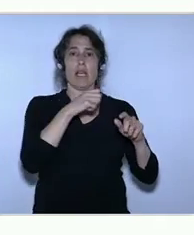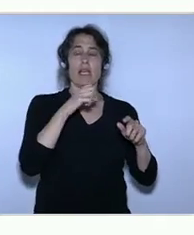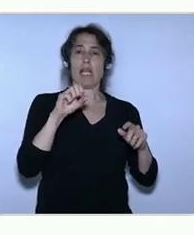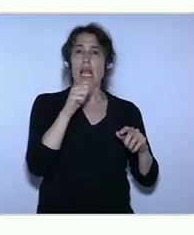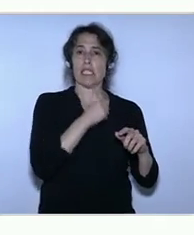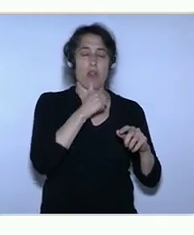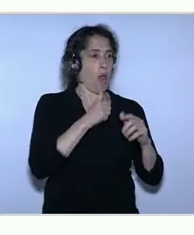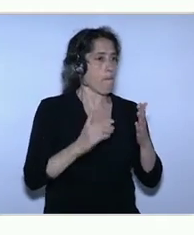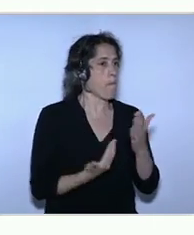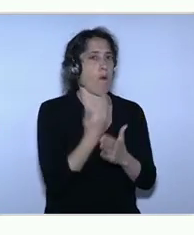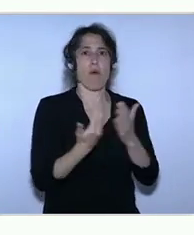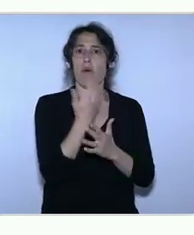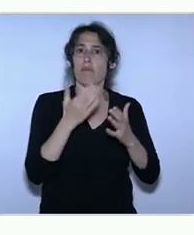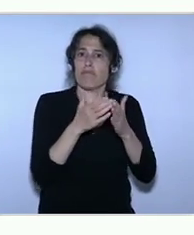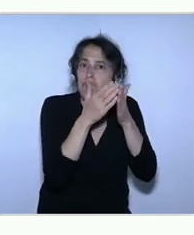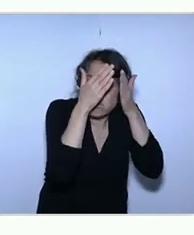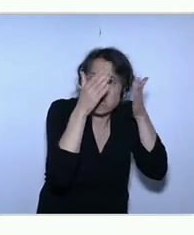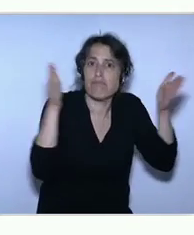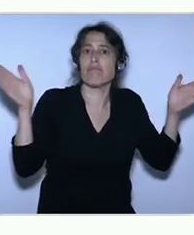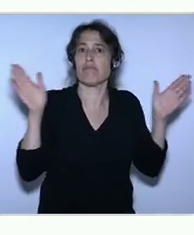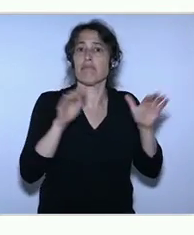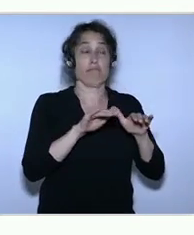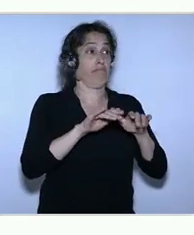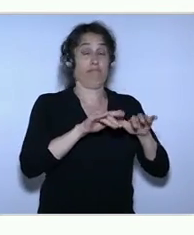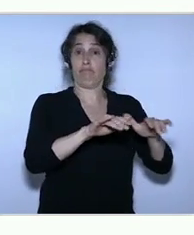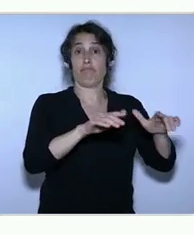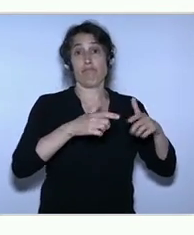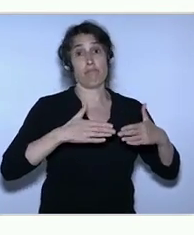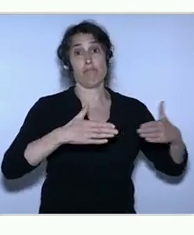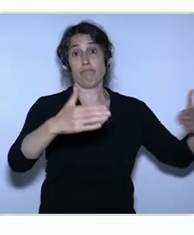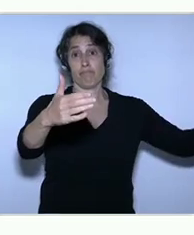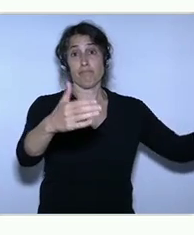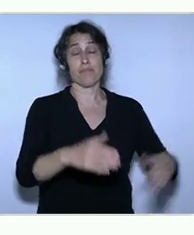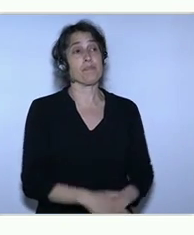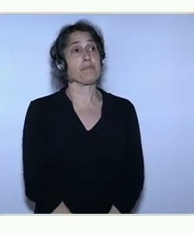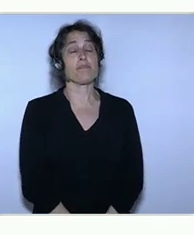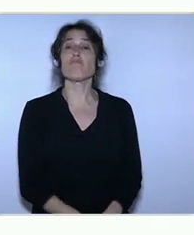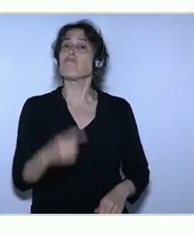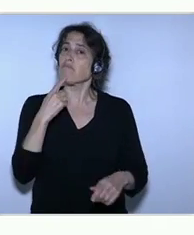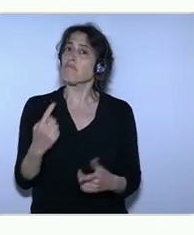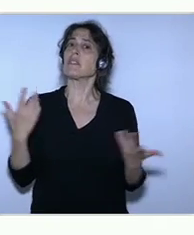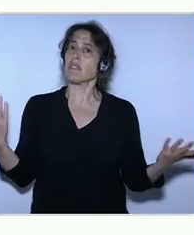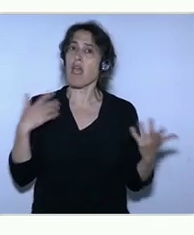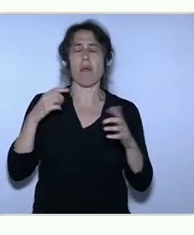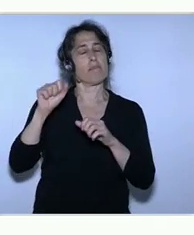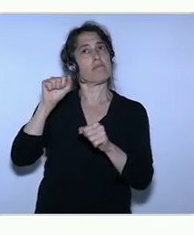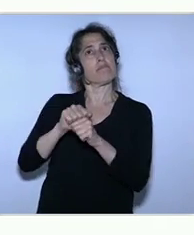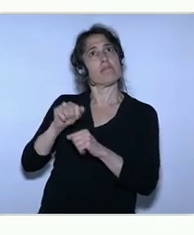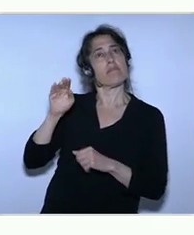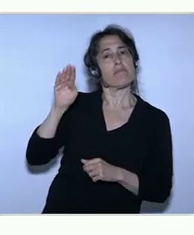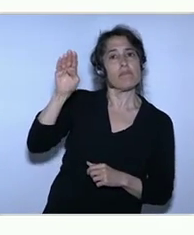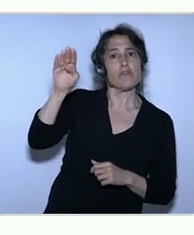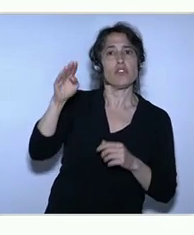But the future is rosy, but it has some road bumps. And there's a couple that I wanted to point out as an entrepreneur.